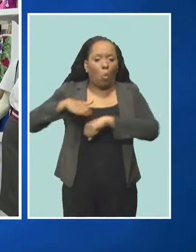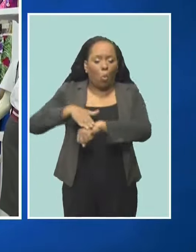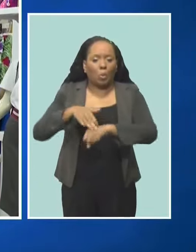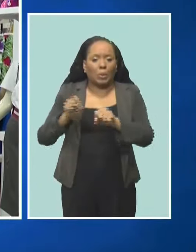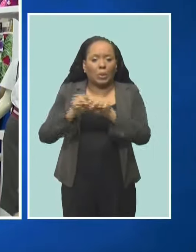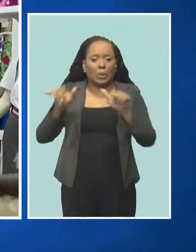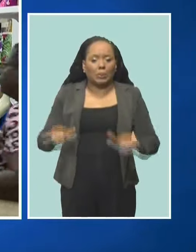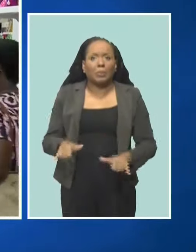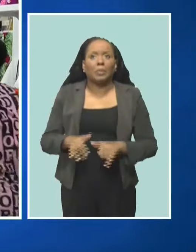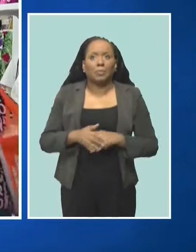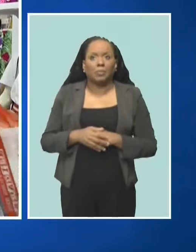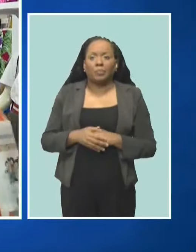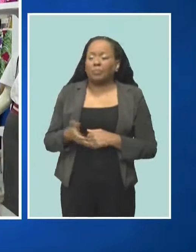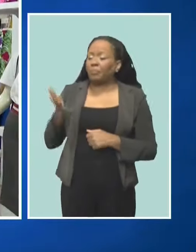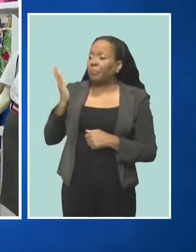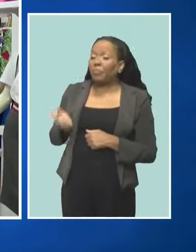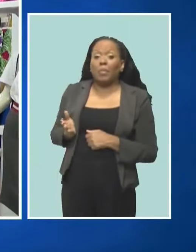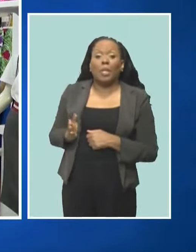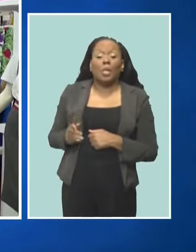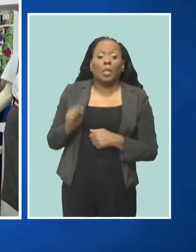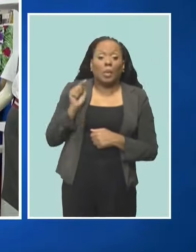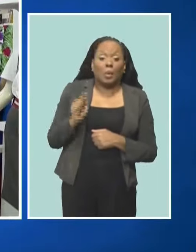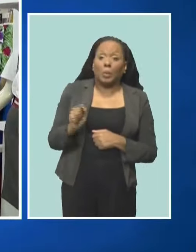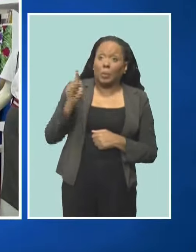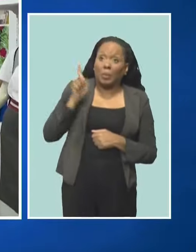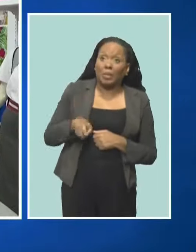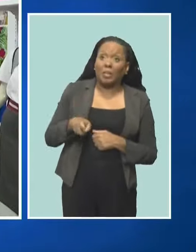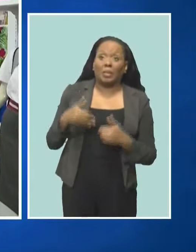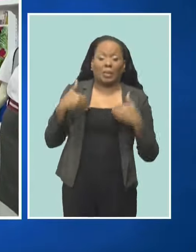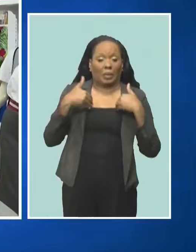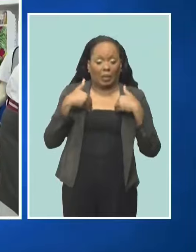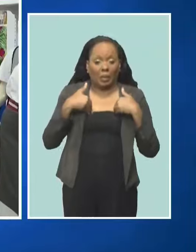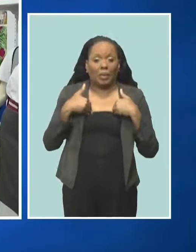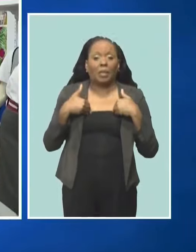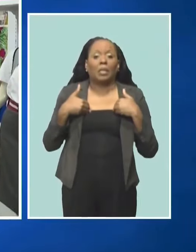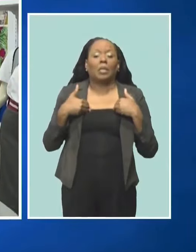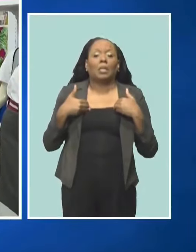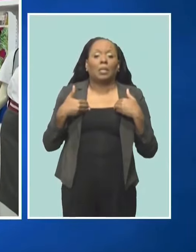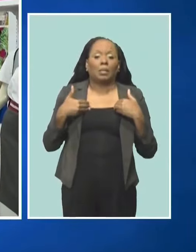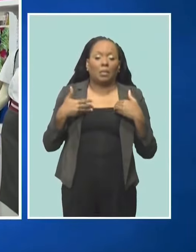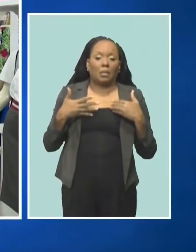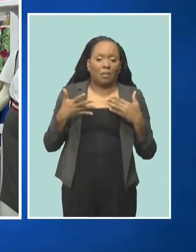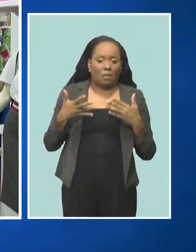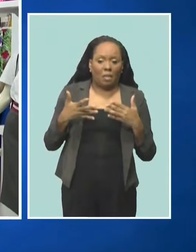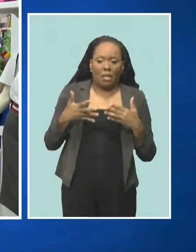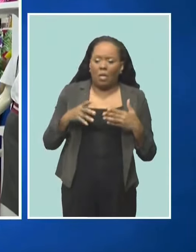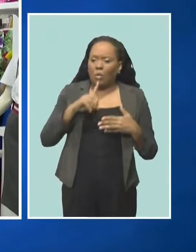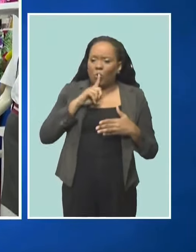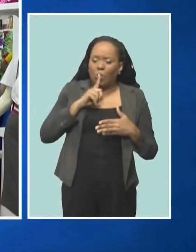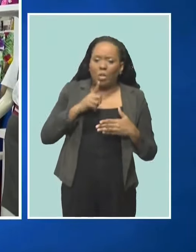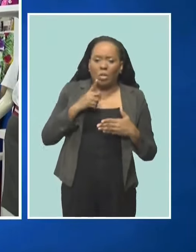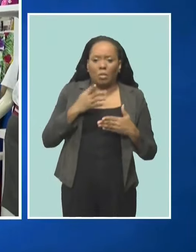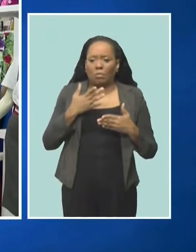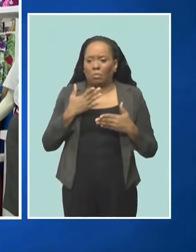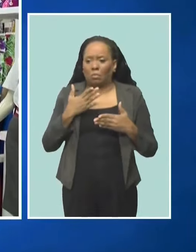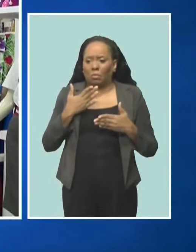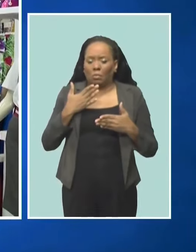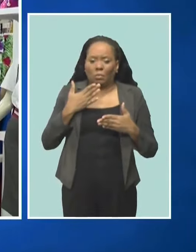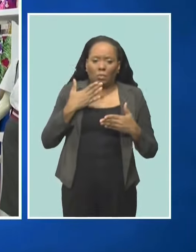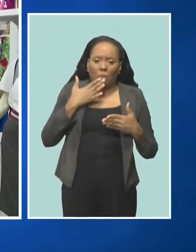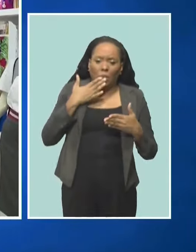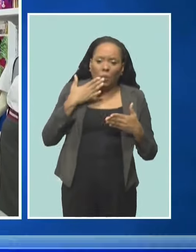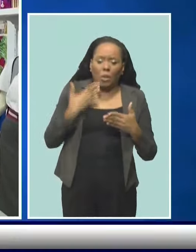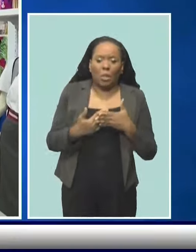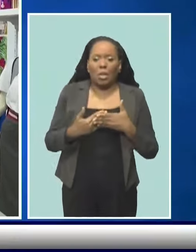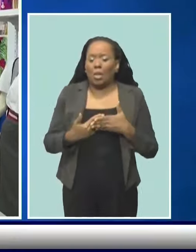been advocating is you need to have enough of a head start, enough of a lead time that you're informed there's a fire.